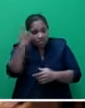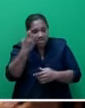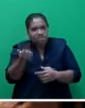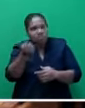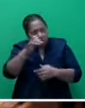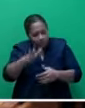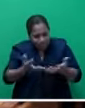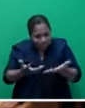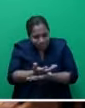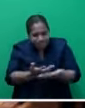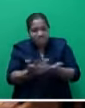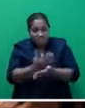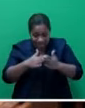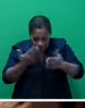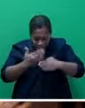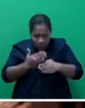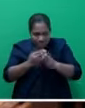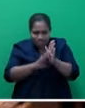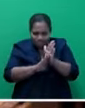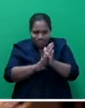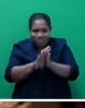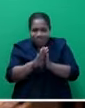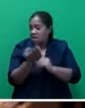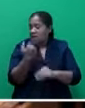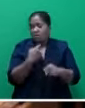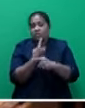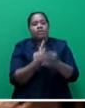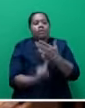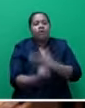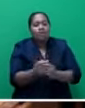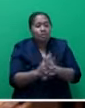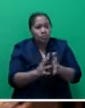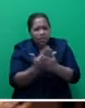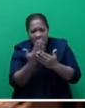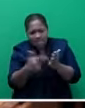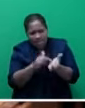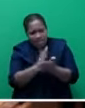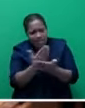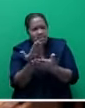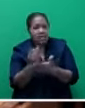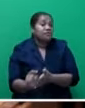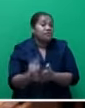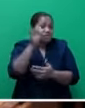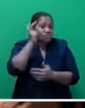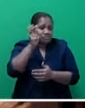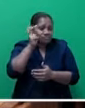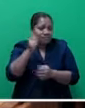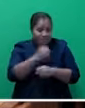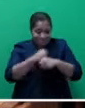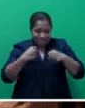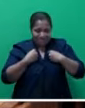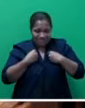is a work in progress. Just last week, Mr. Speaker Sir, on Wednesday and Thursday, the first training for our